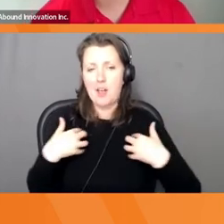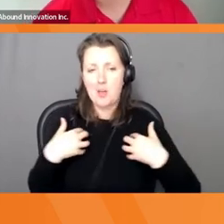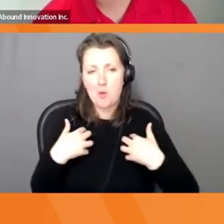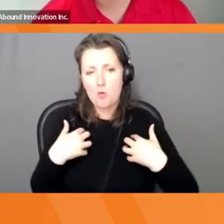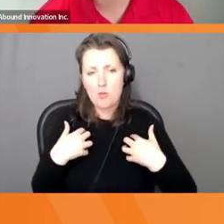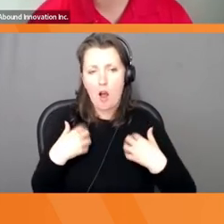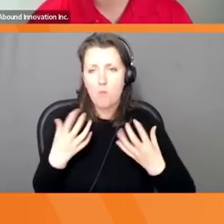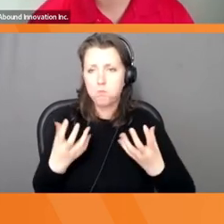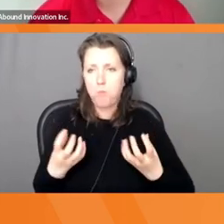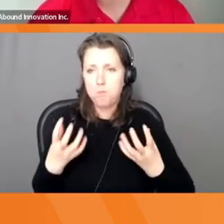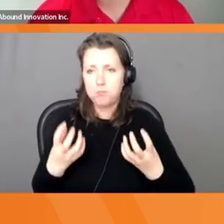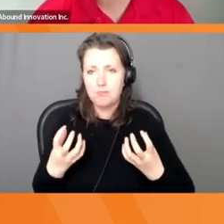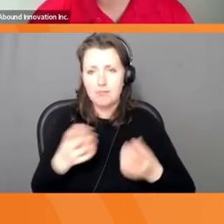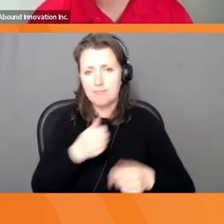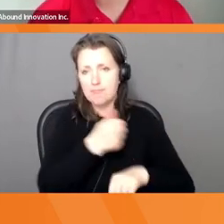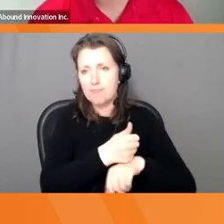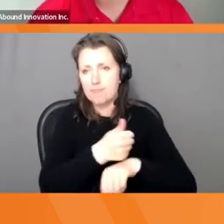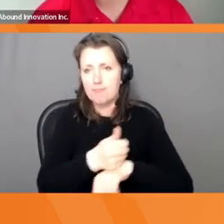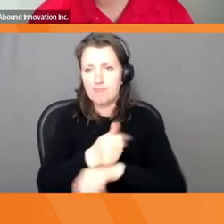Yep.